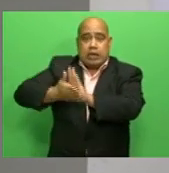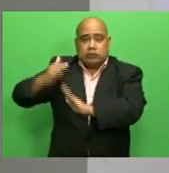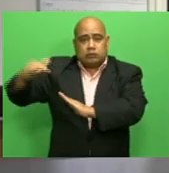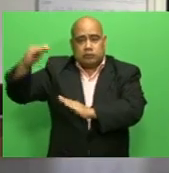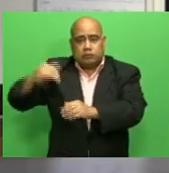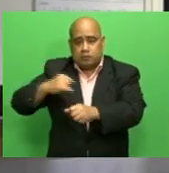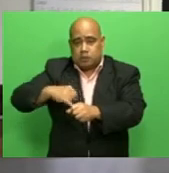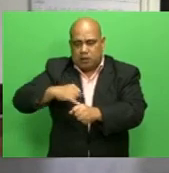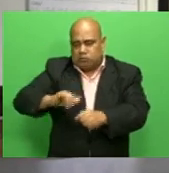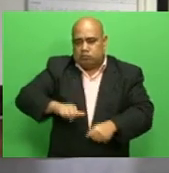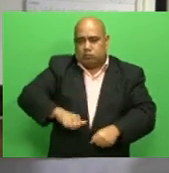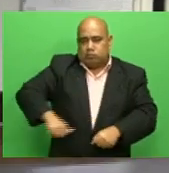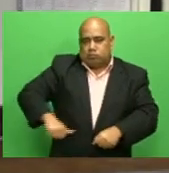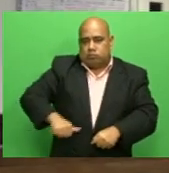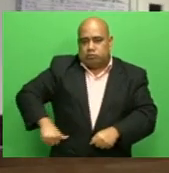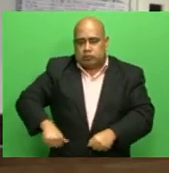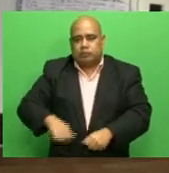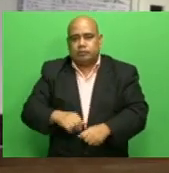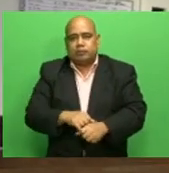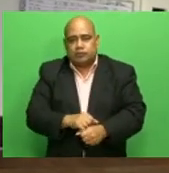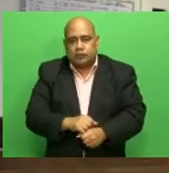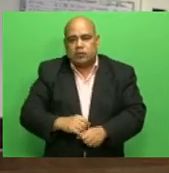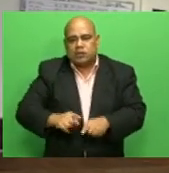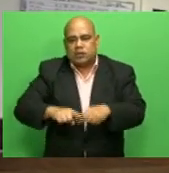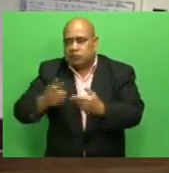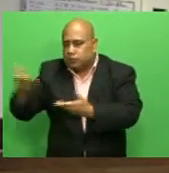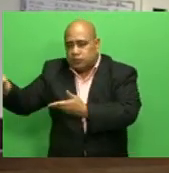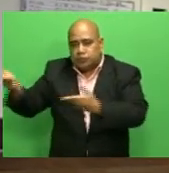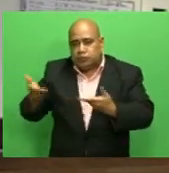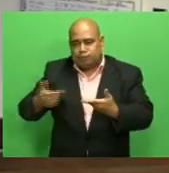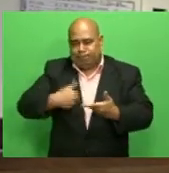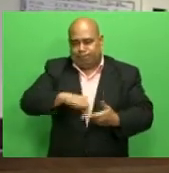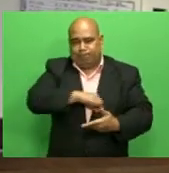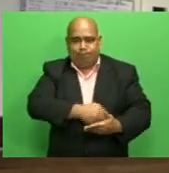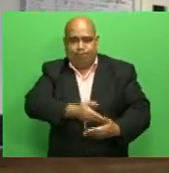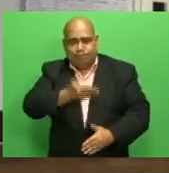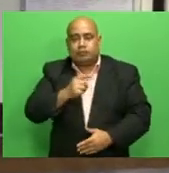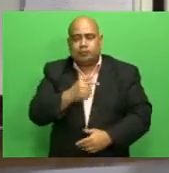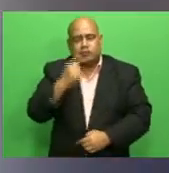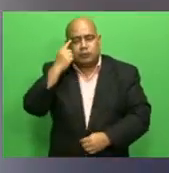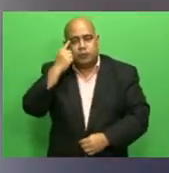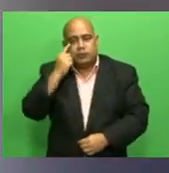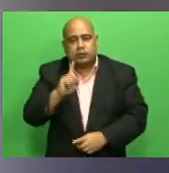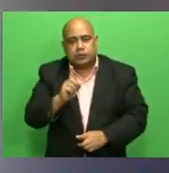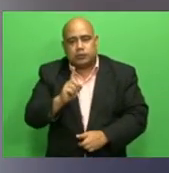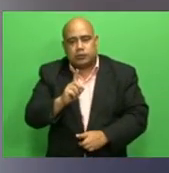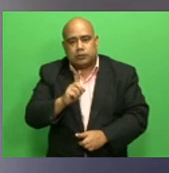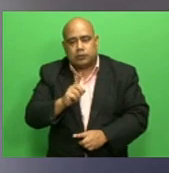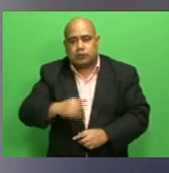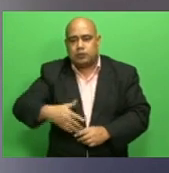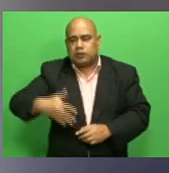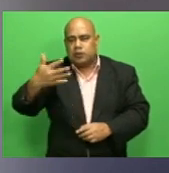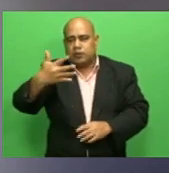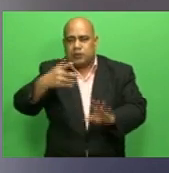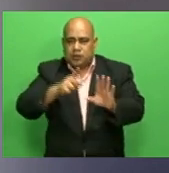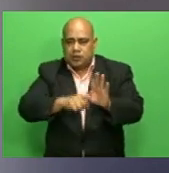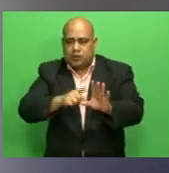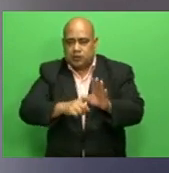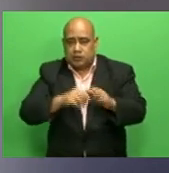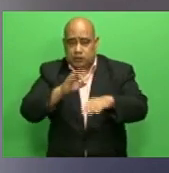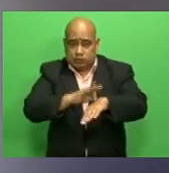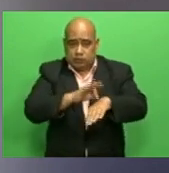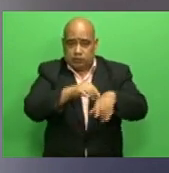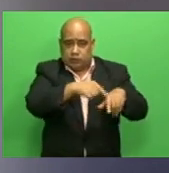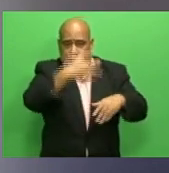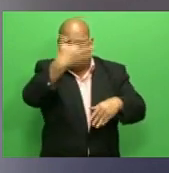Having spent the last 16 years in the medical field as a general surgeon, Dr. Ndelasau says he said his